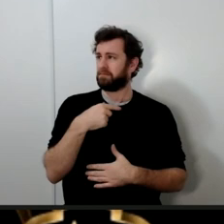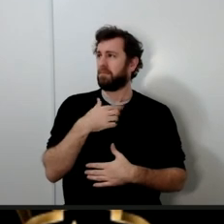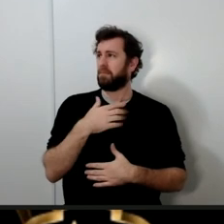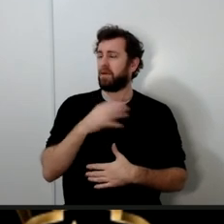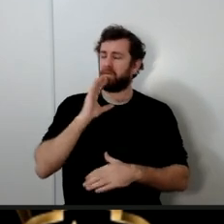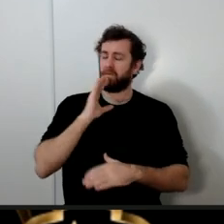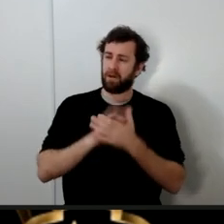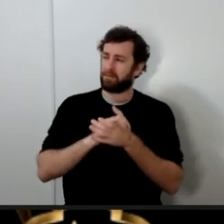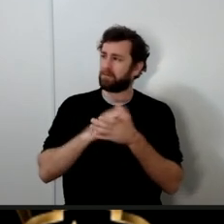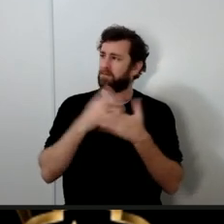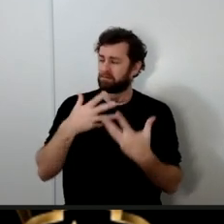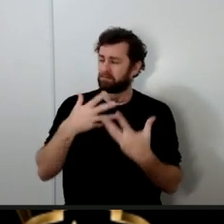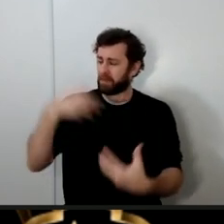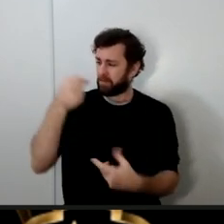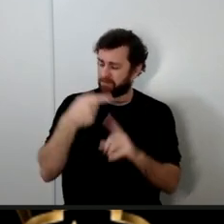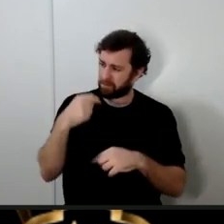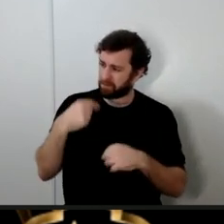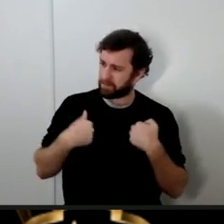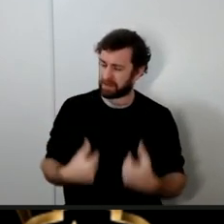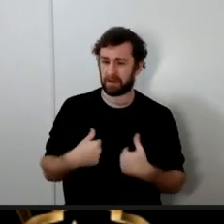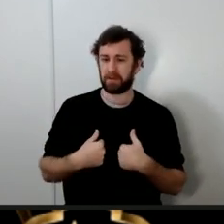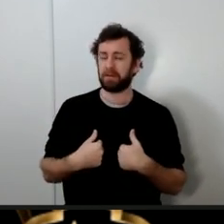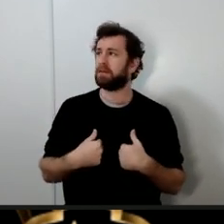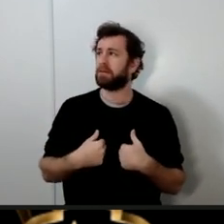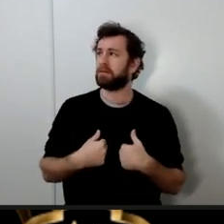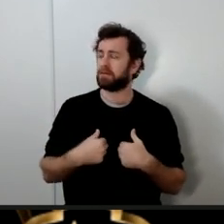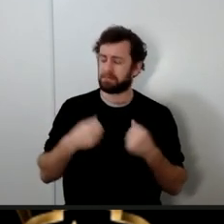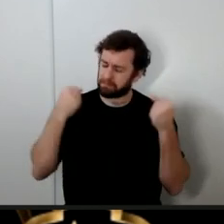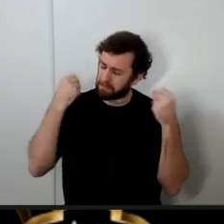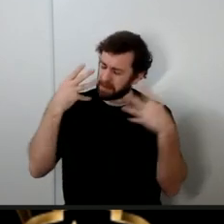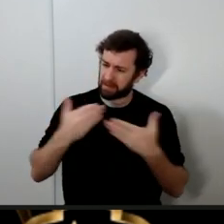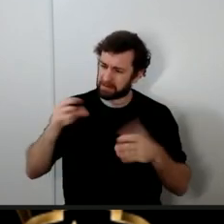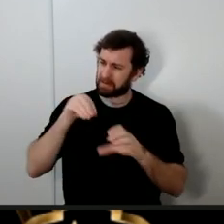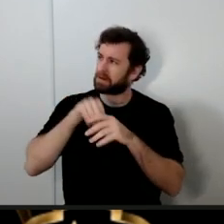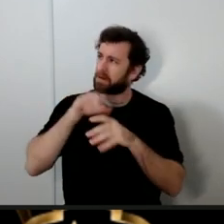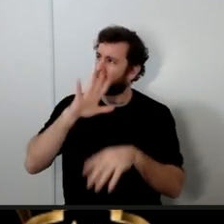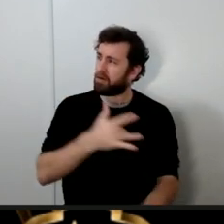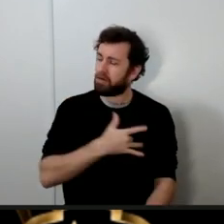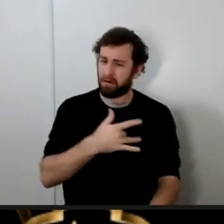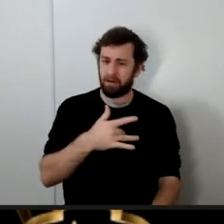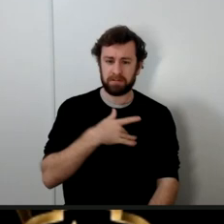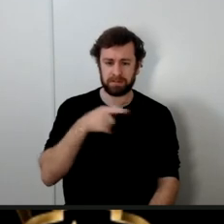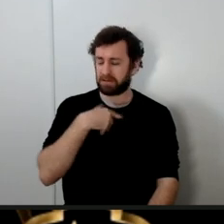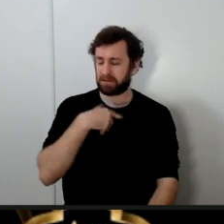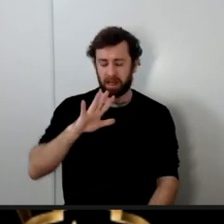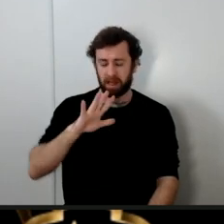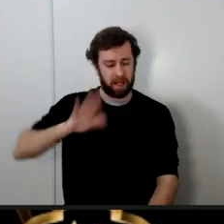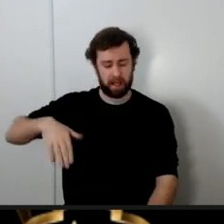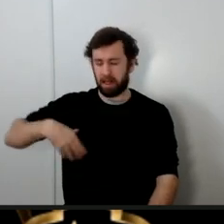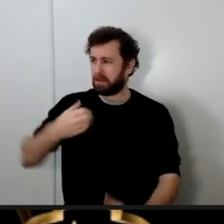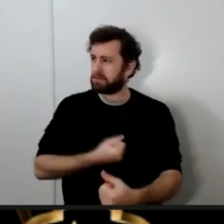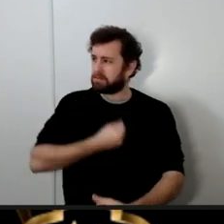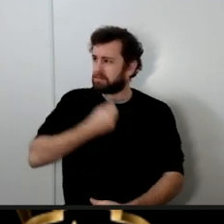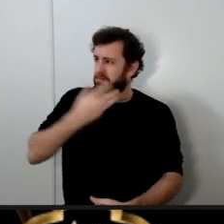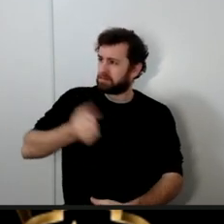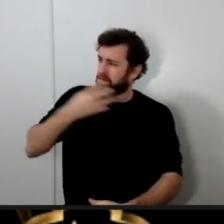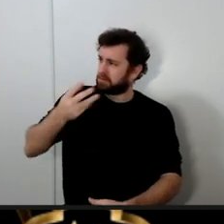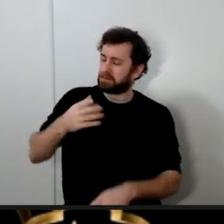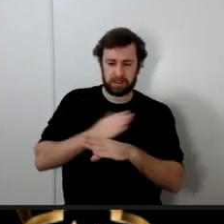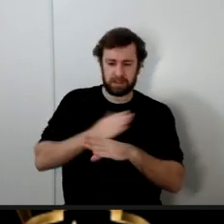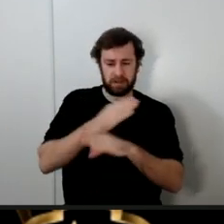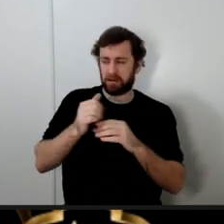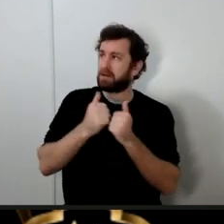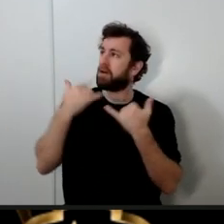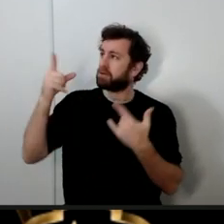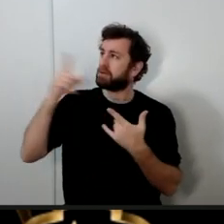Ya Rasul Allah there were many things in her heart that she did not share with anyone now that she has joined you